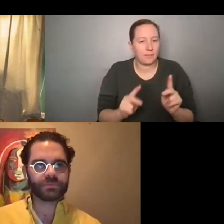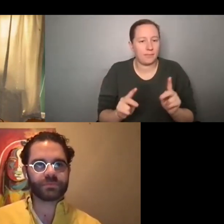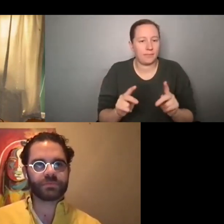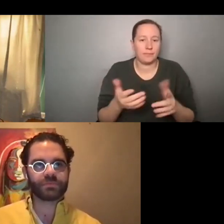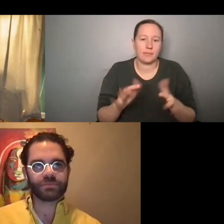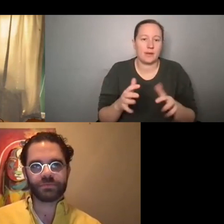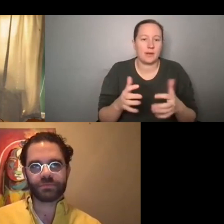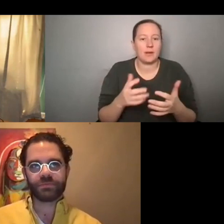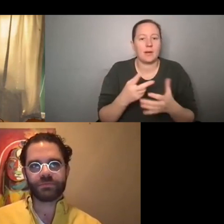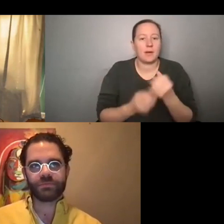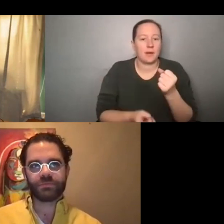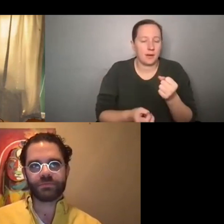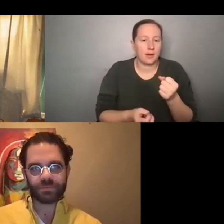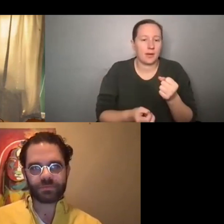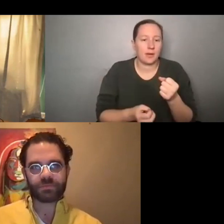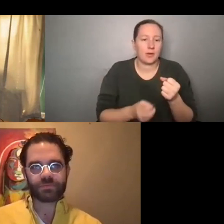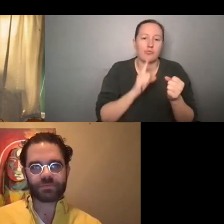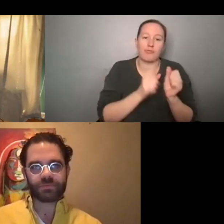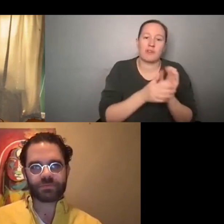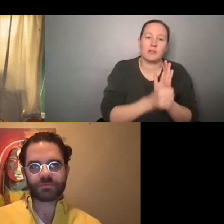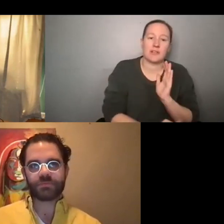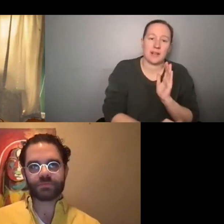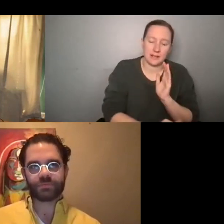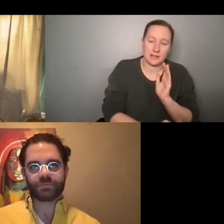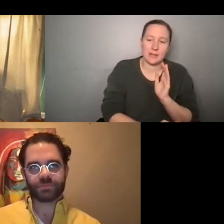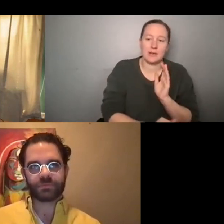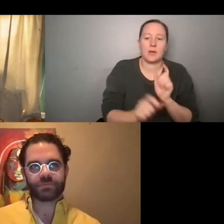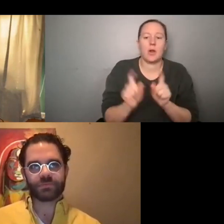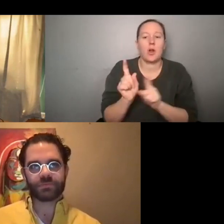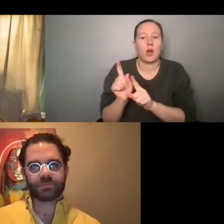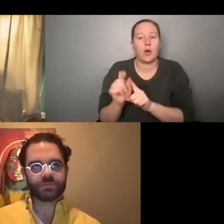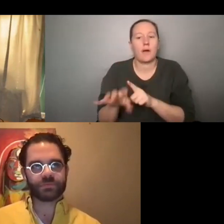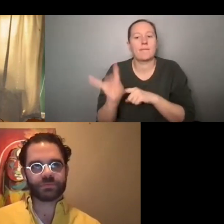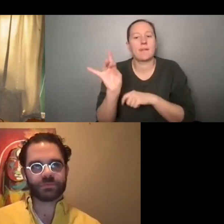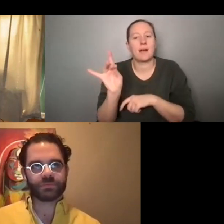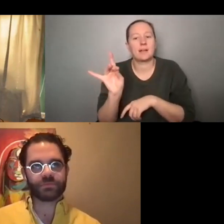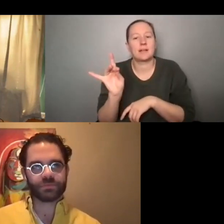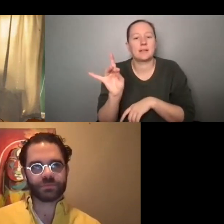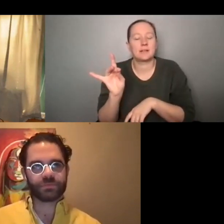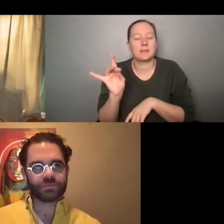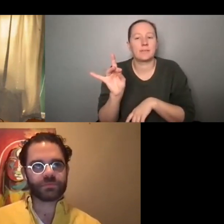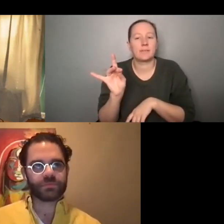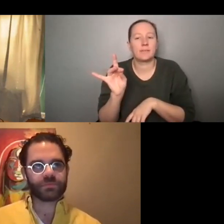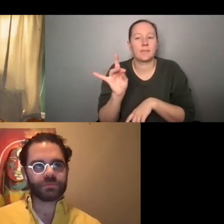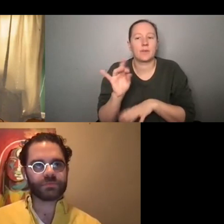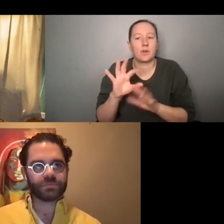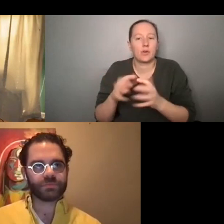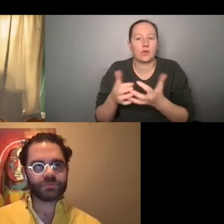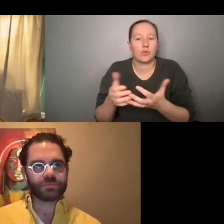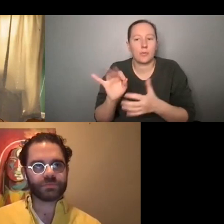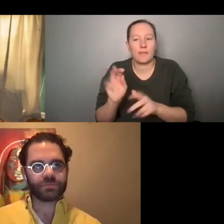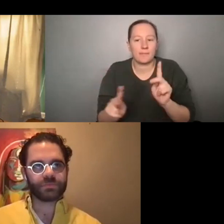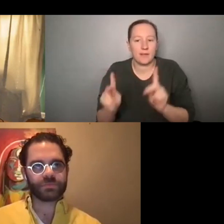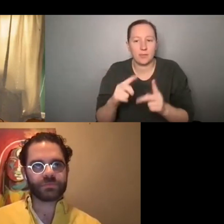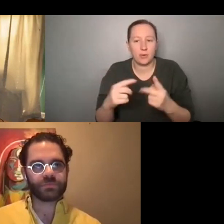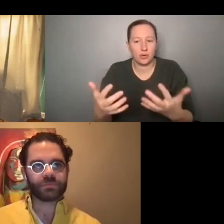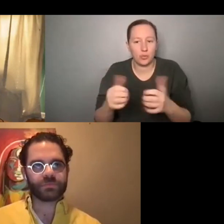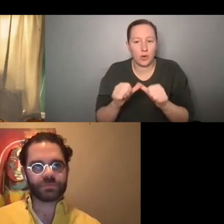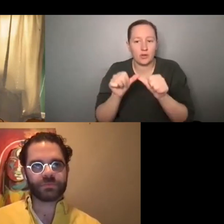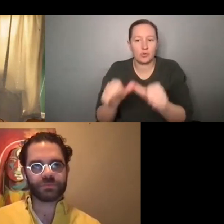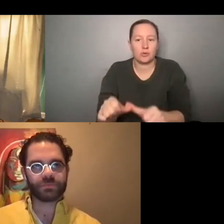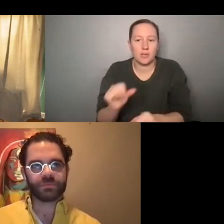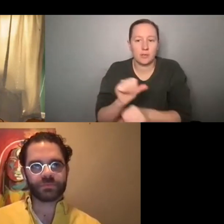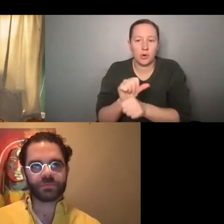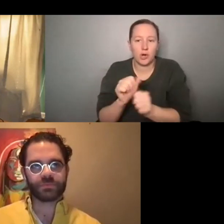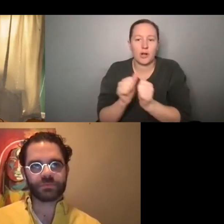combination of like, you know, being really talented, working really hard, and then also like finding the, the, your, your group of people that you want to keep working with over and over